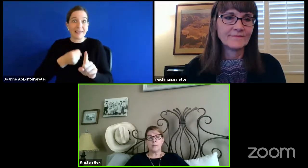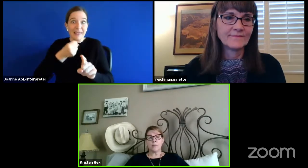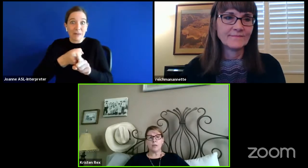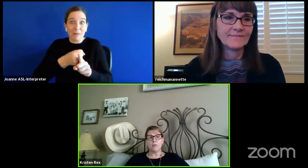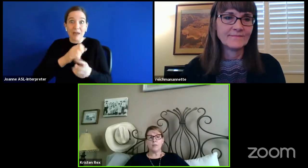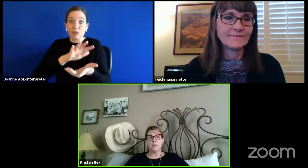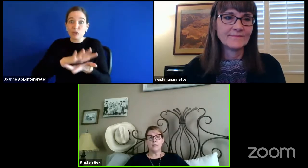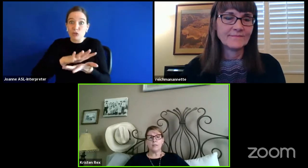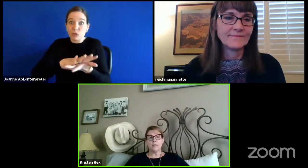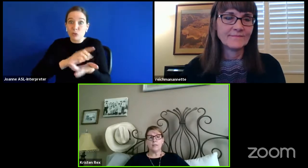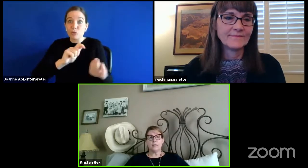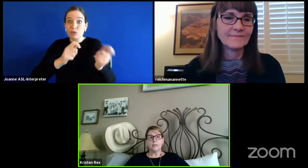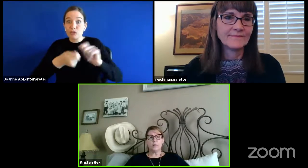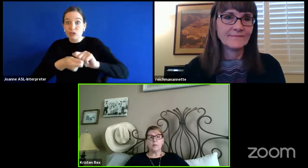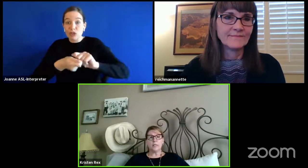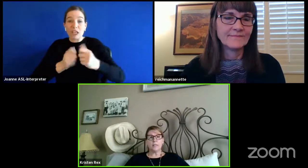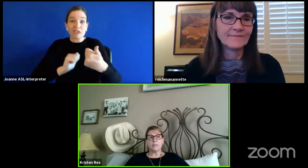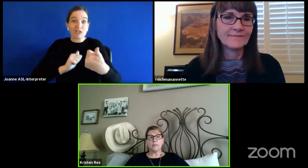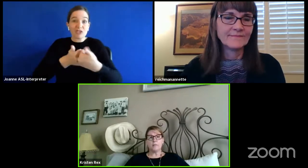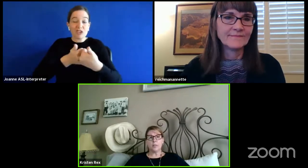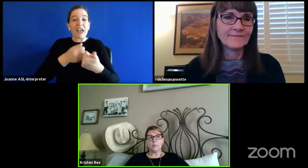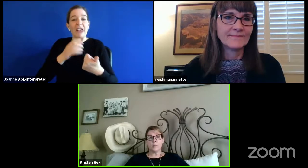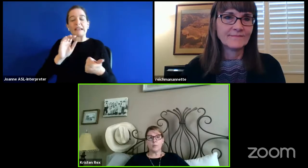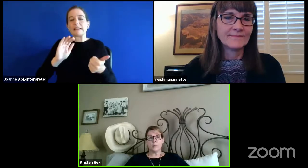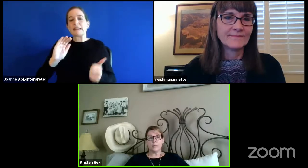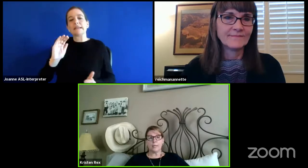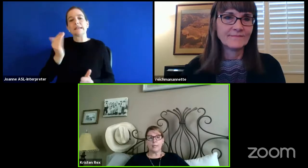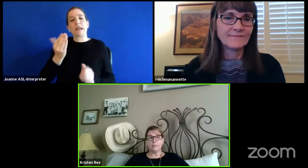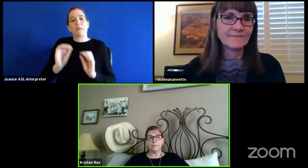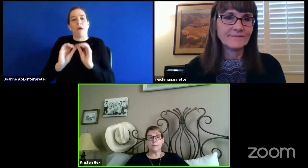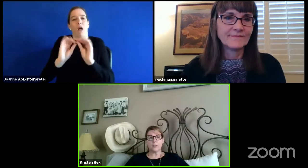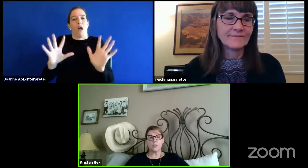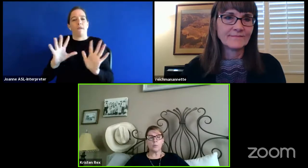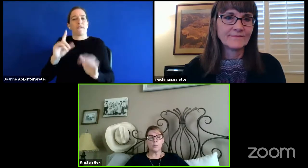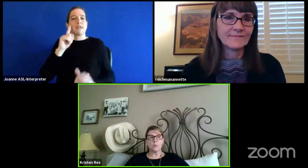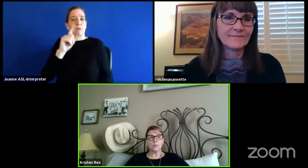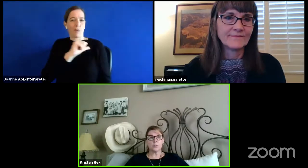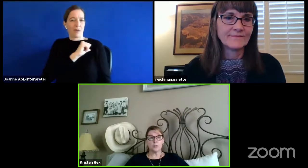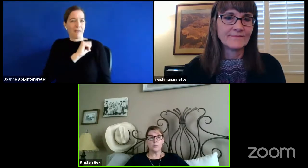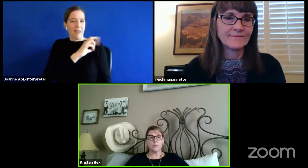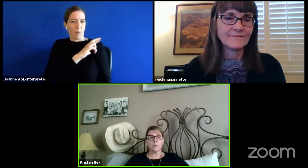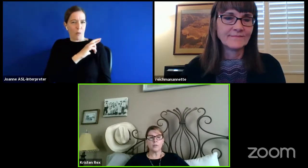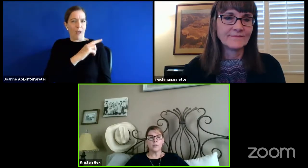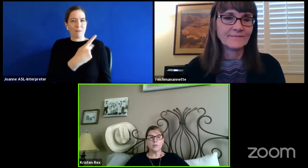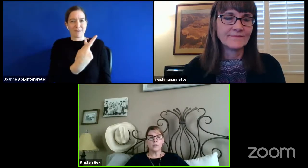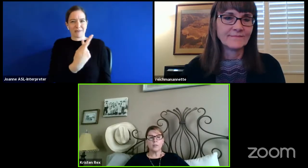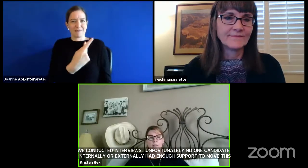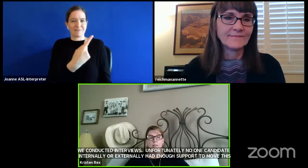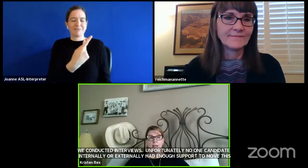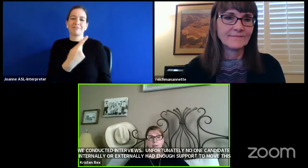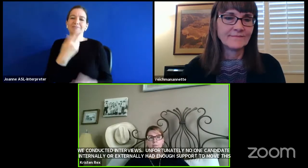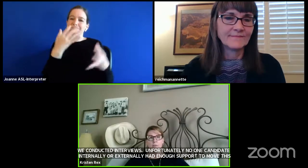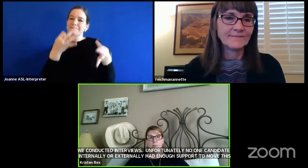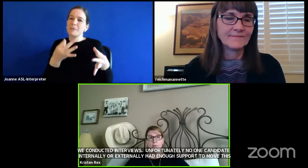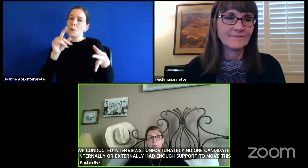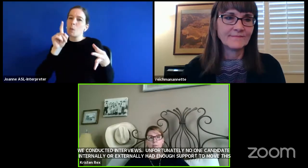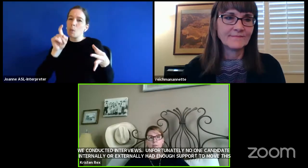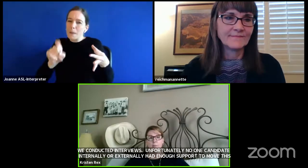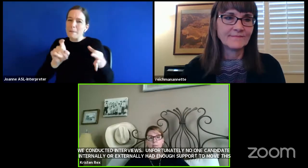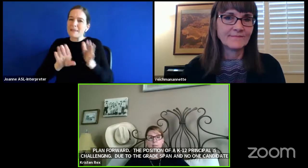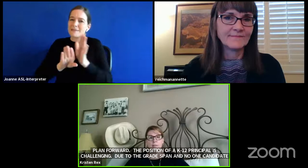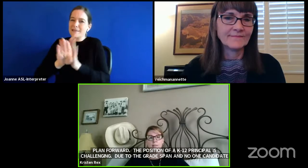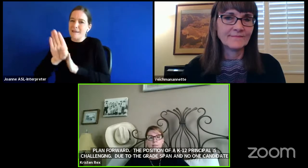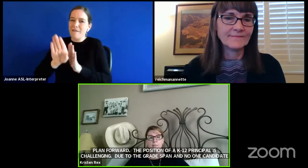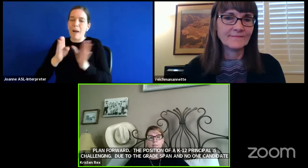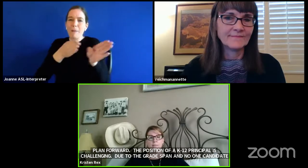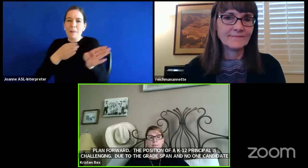Reichman and myself that we needed to develop another plan to support the students, the staff, and the parents